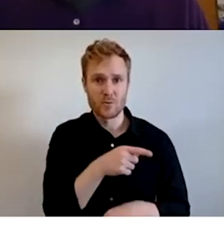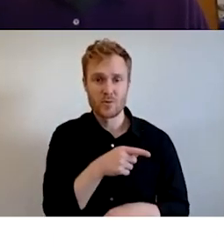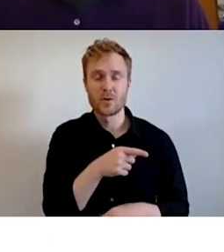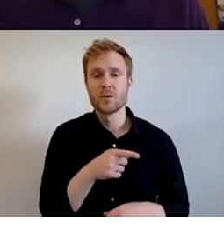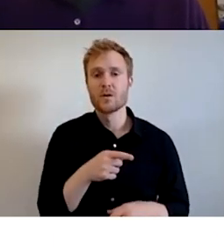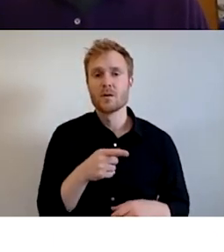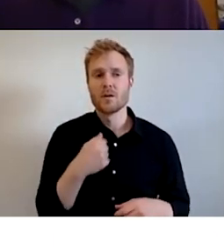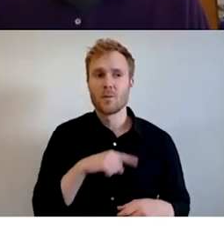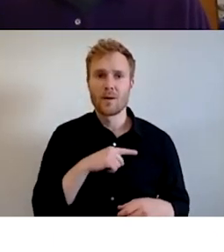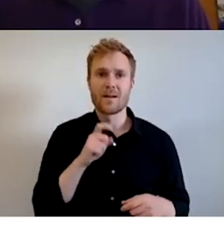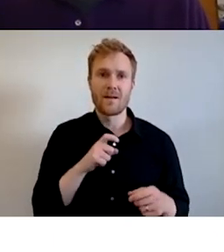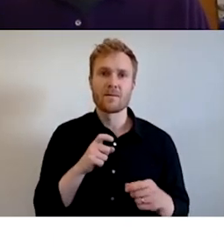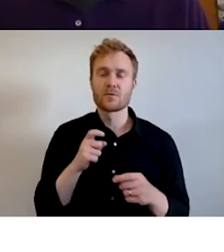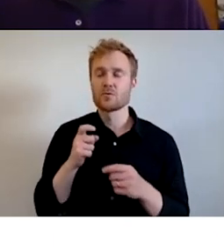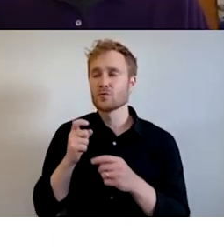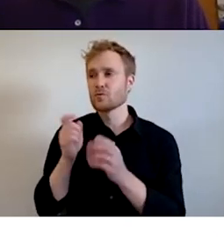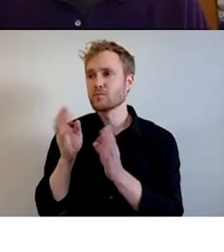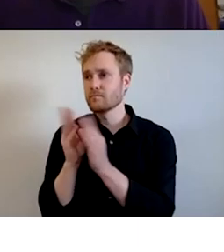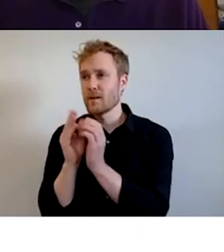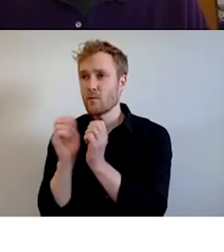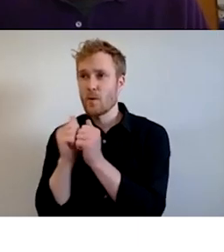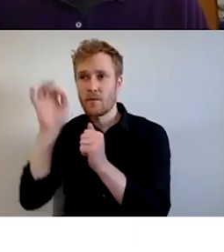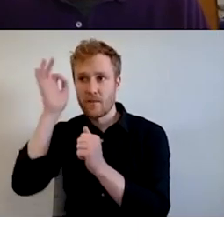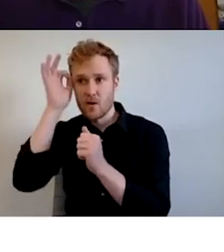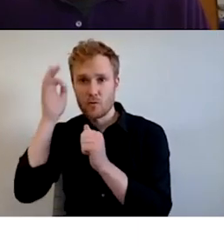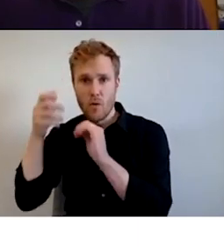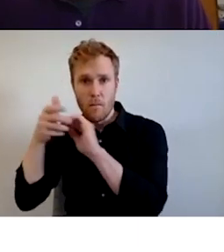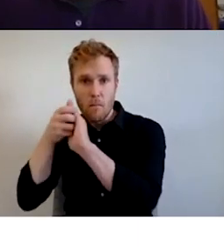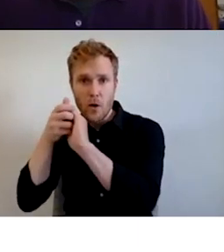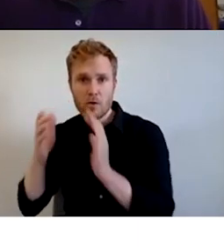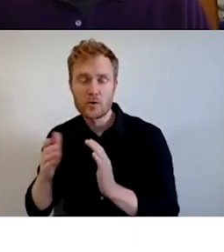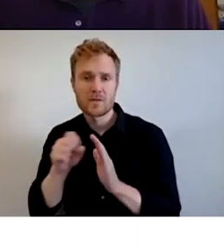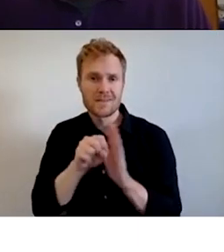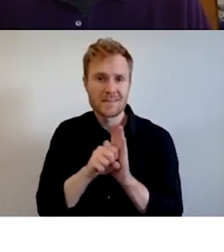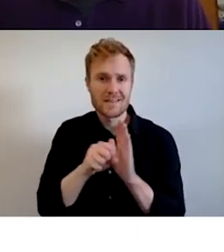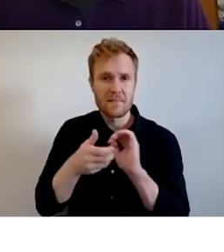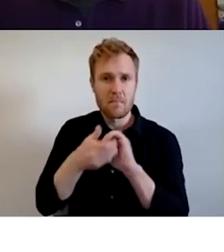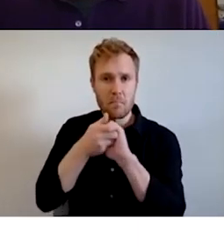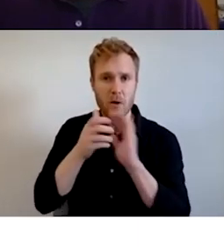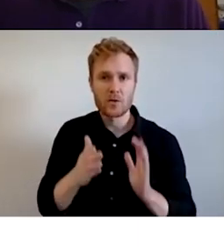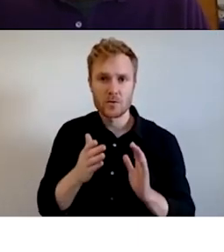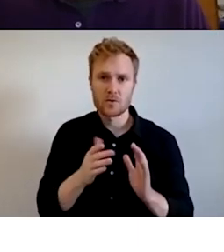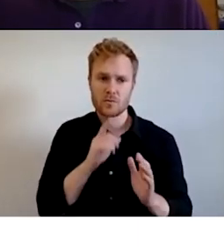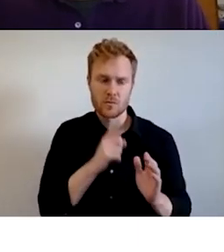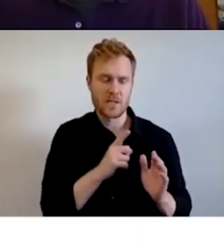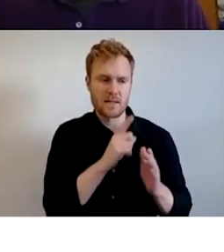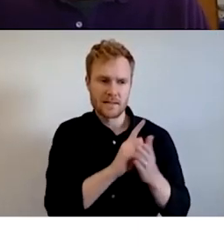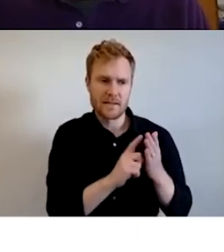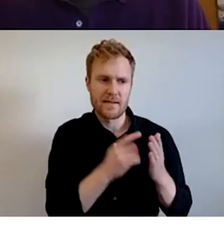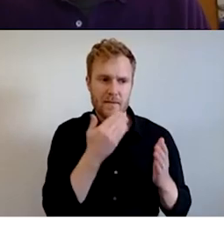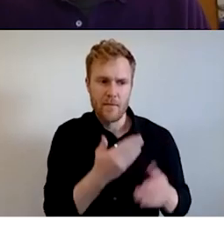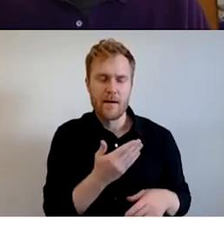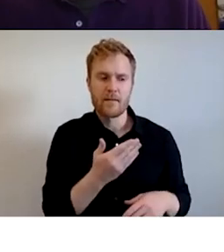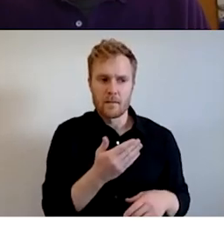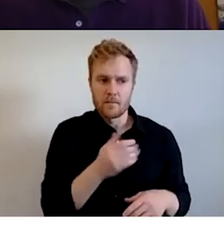with our federal partners as well as our state partners in, in doing a thorough design if it was to be relocated. Um, so it's not something that could,